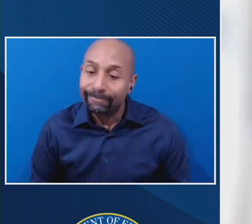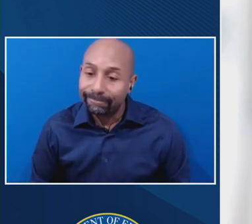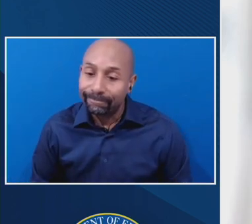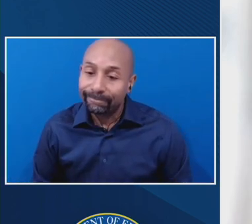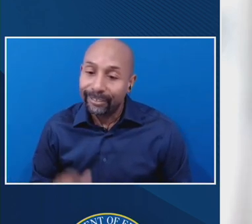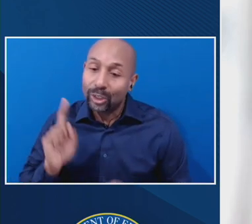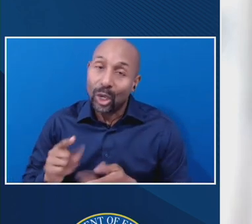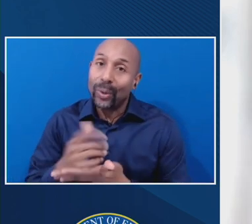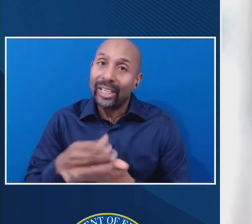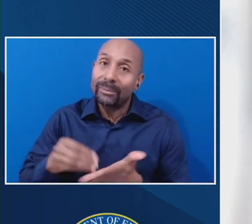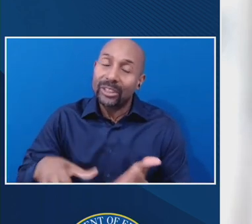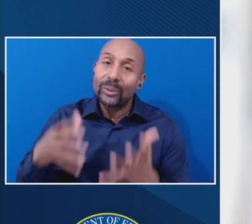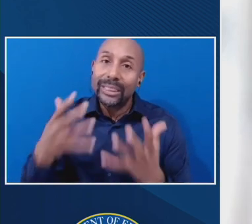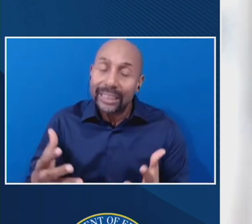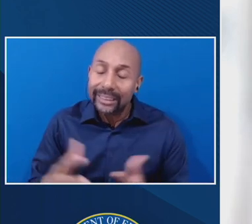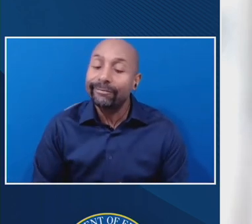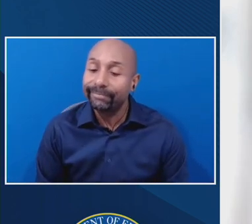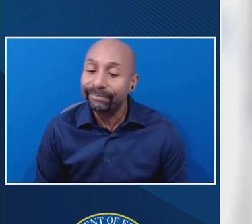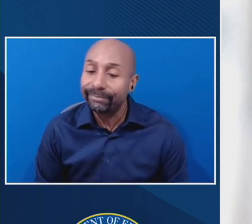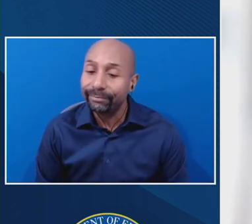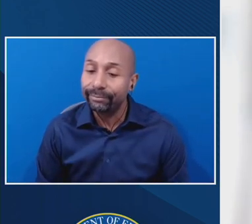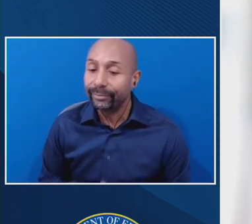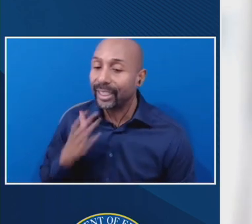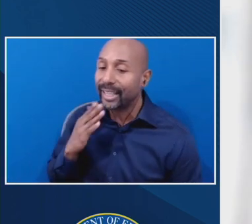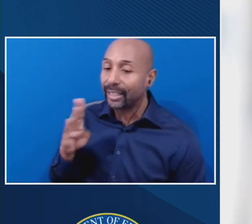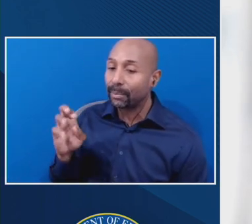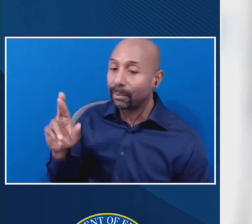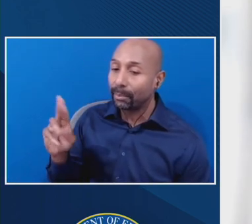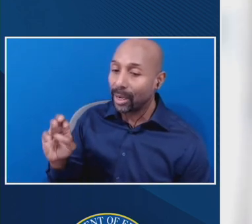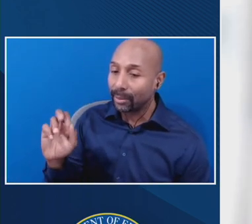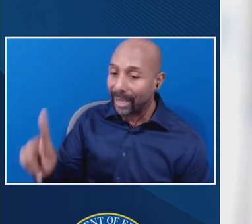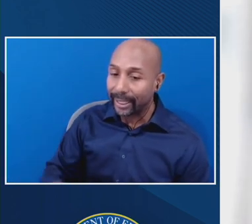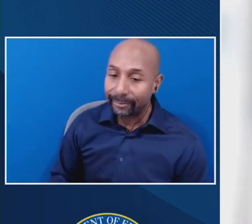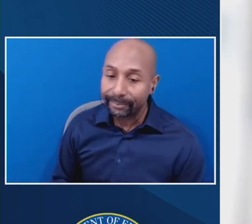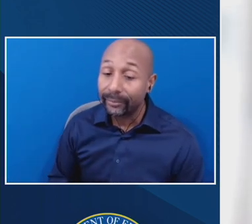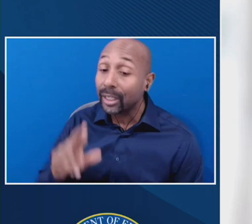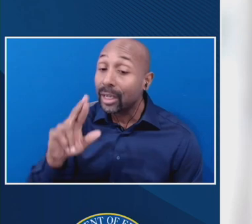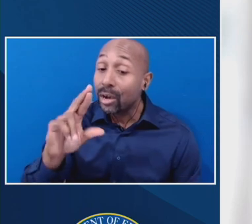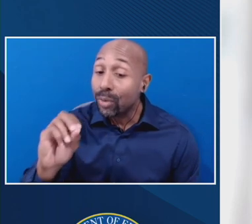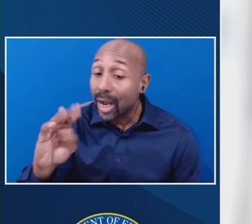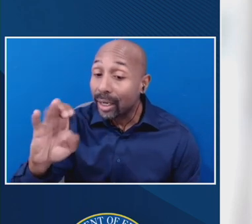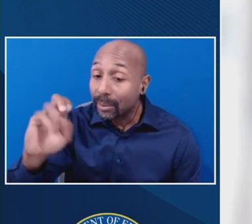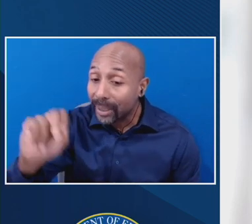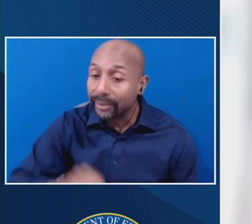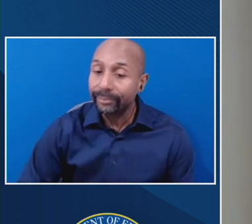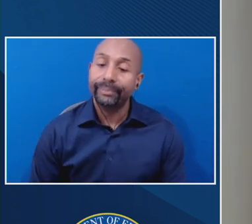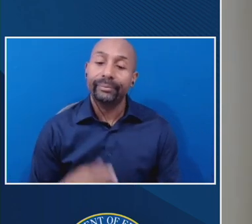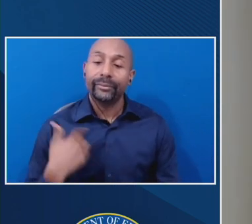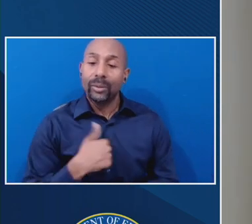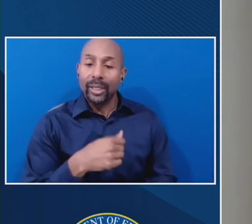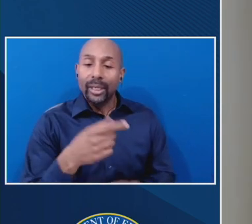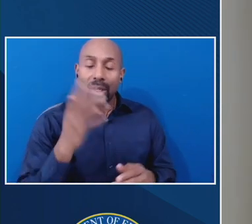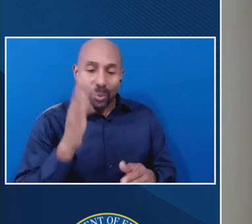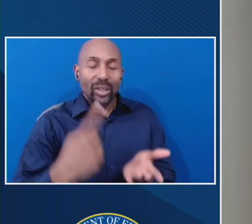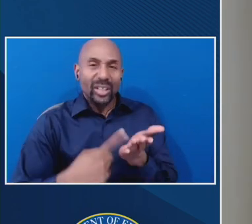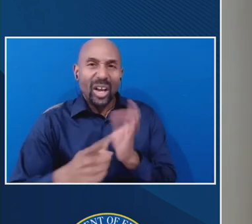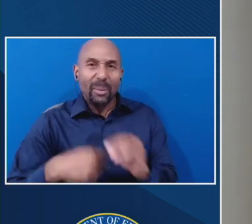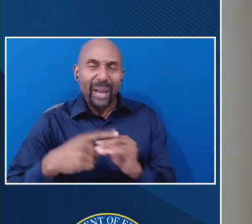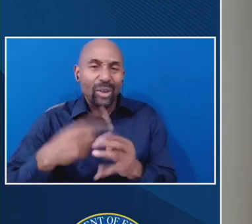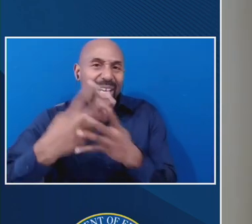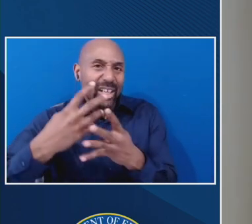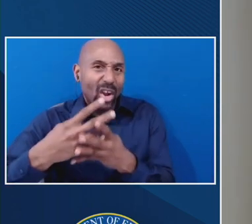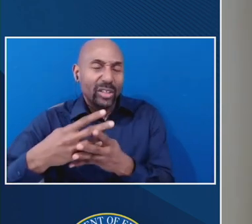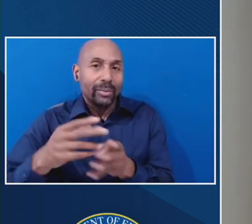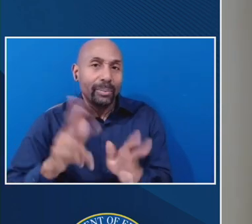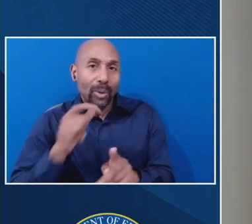correct? I just want to make sure that that's right. Cause I, I don't think that's on the table yet. And I definitely have concerns about that proposal. But that's right. I think I